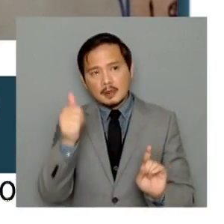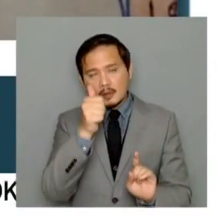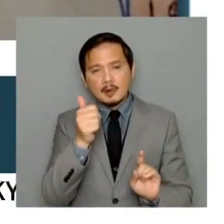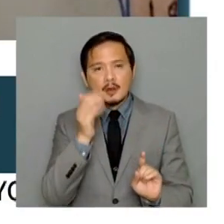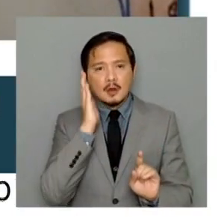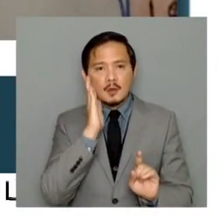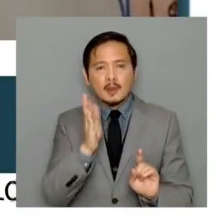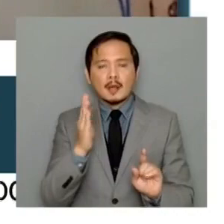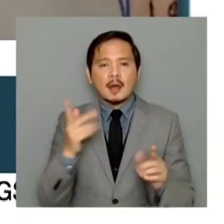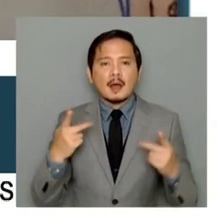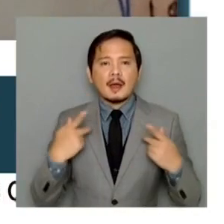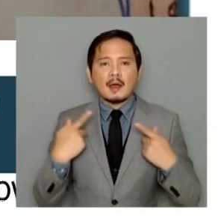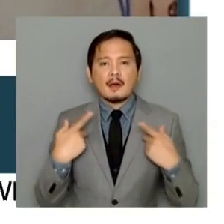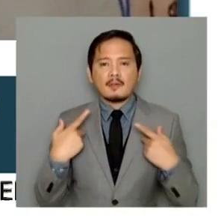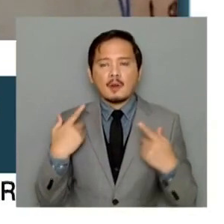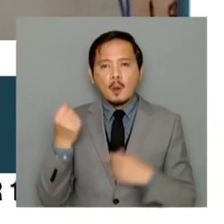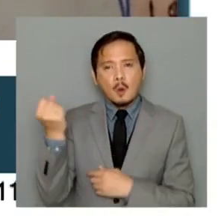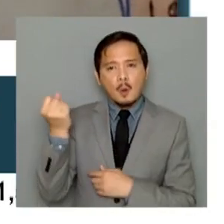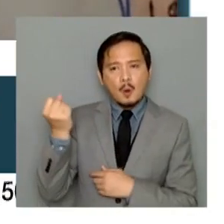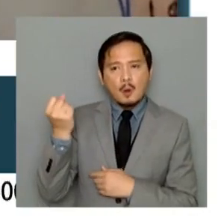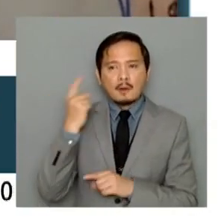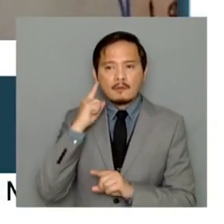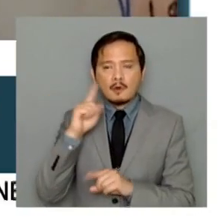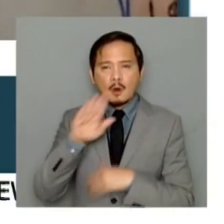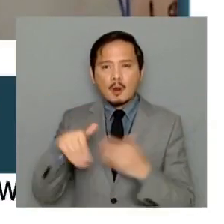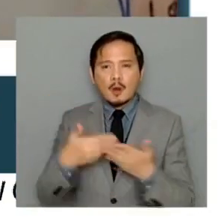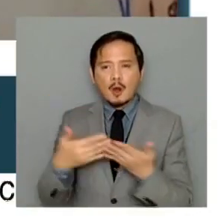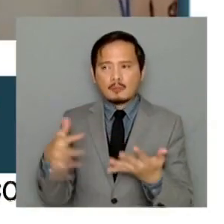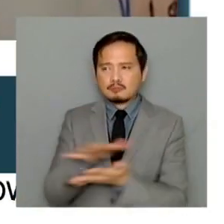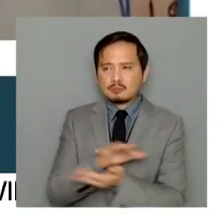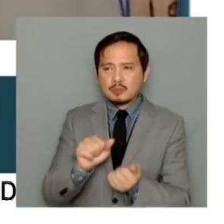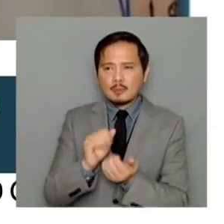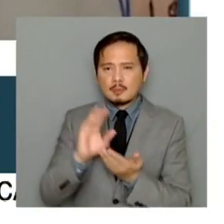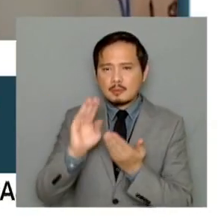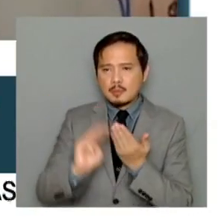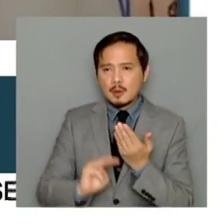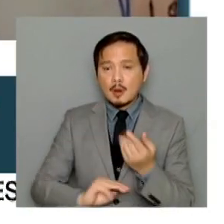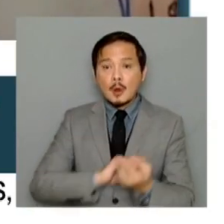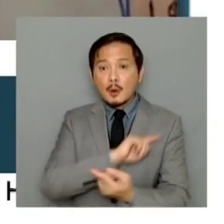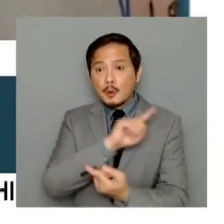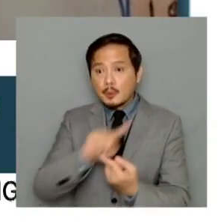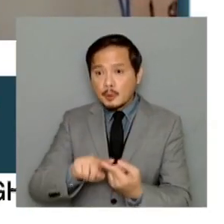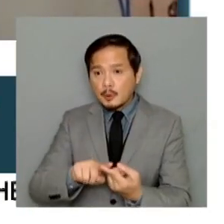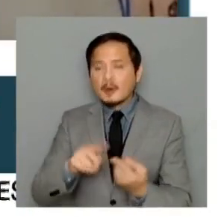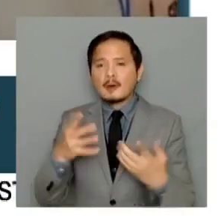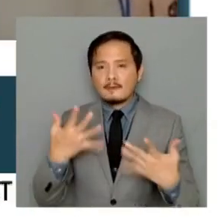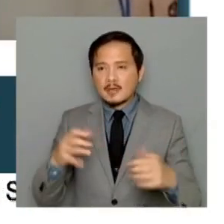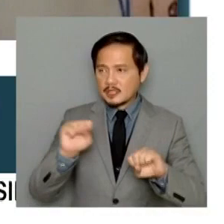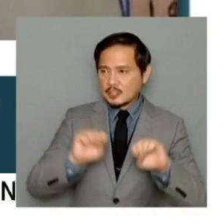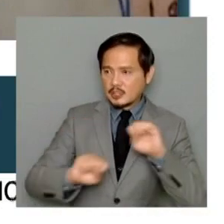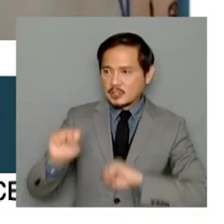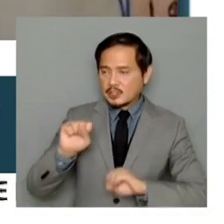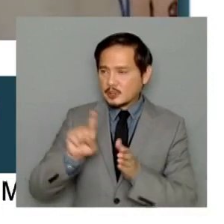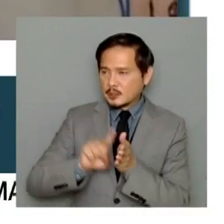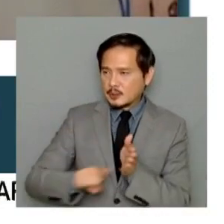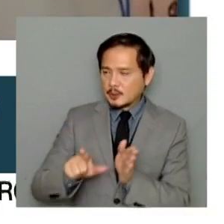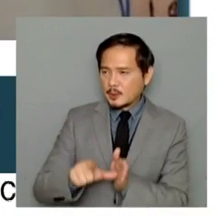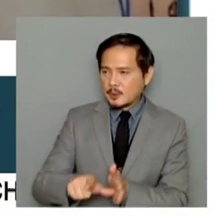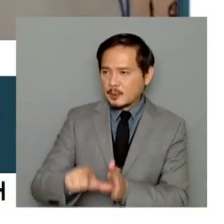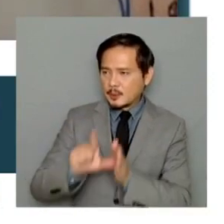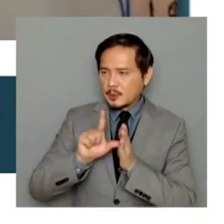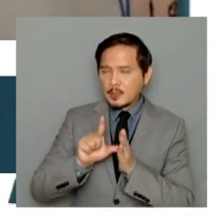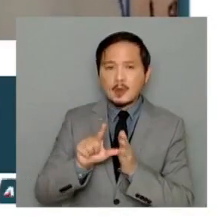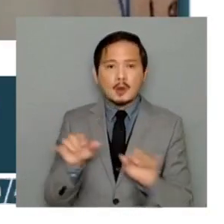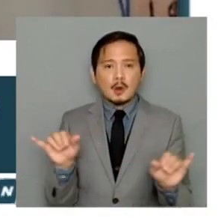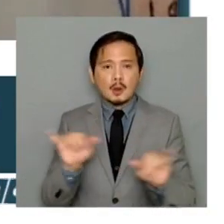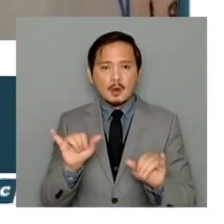moratorium on these destructive projects until such time that these projects have been scientifically reviewed and have been consulted